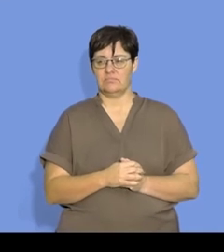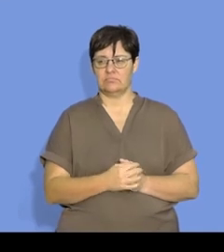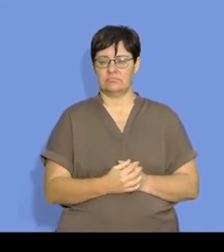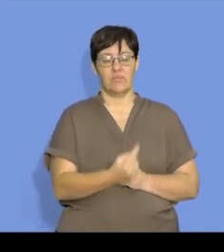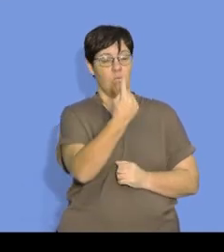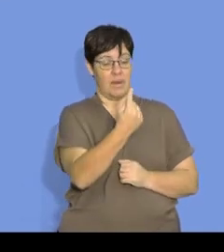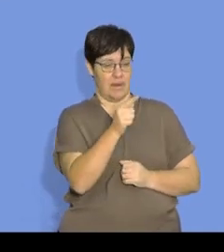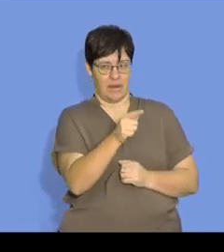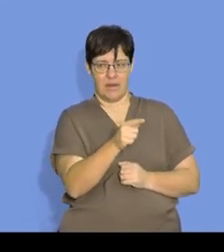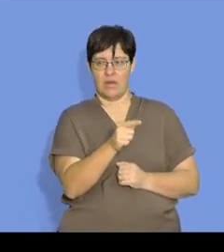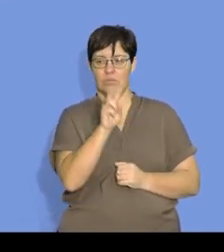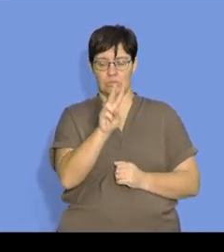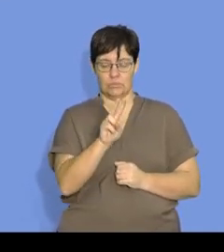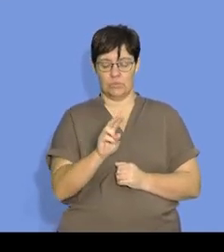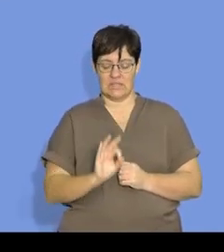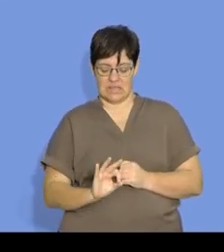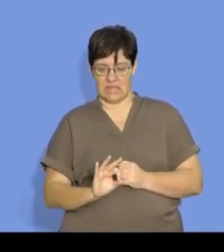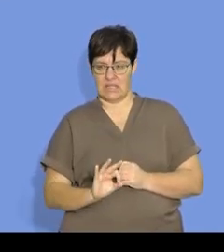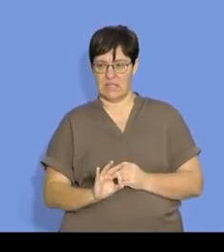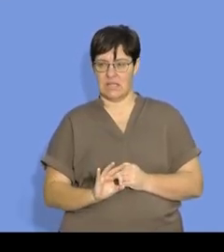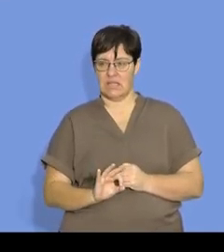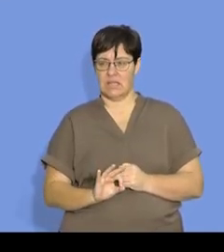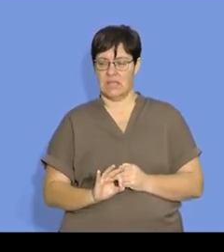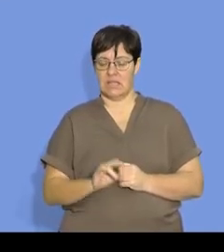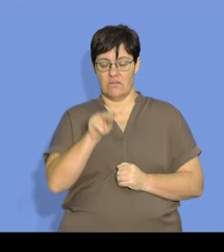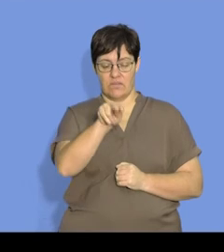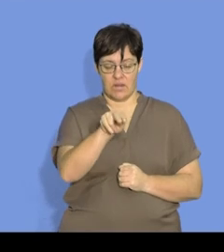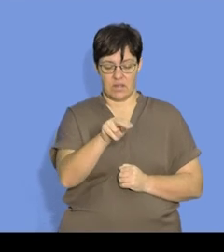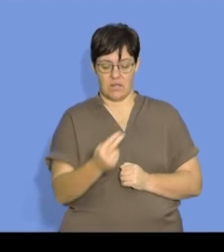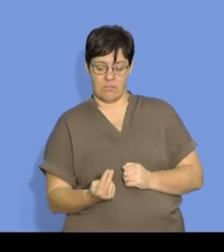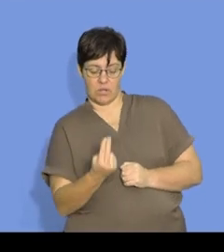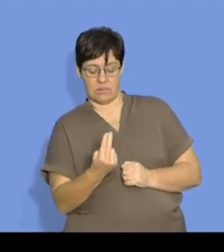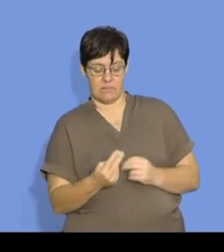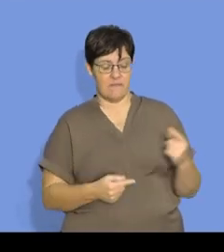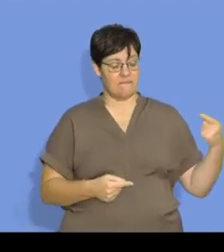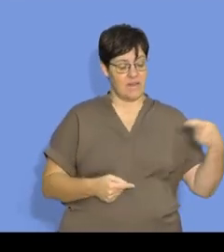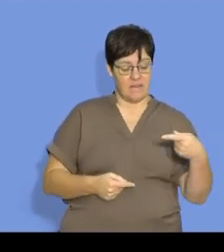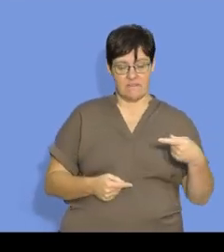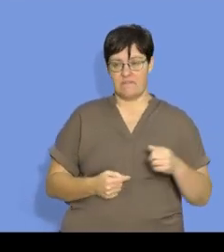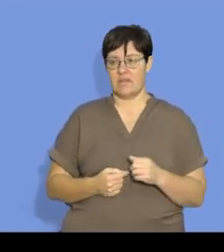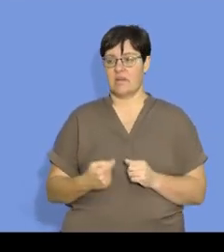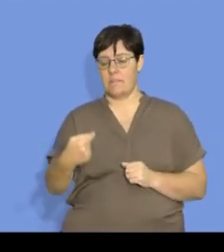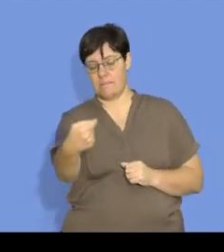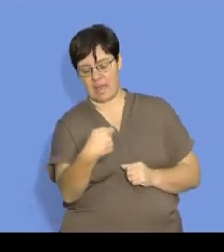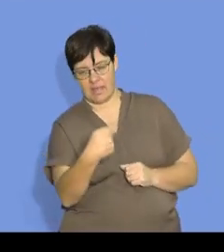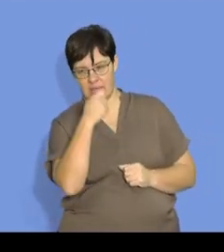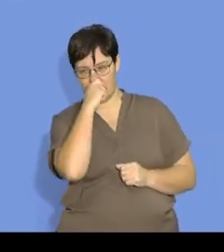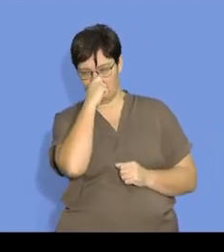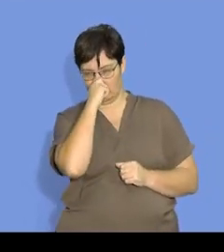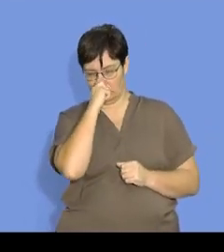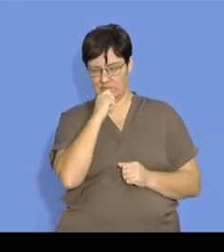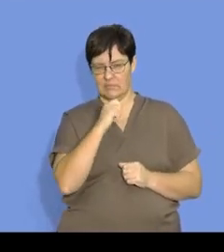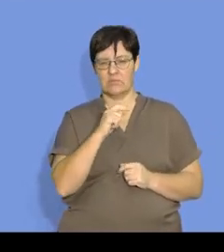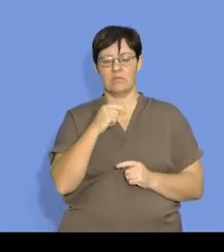have one, two, three from the front, four from the bottom, five at the back on